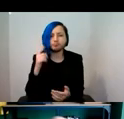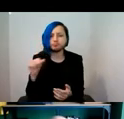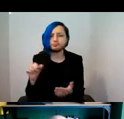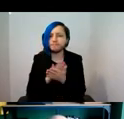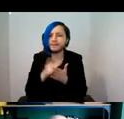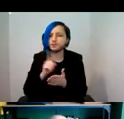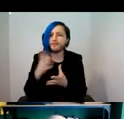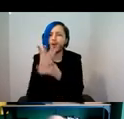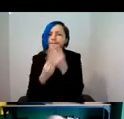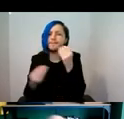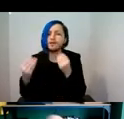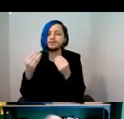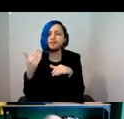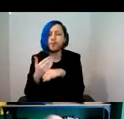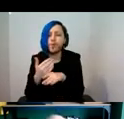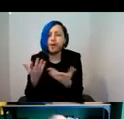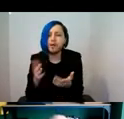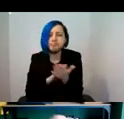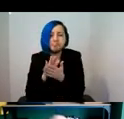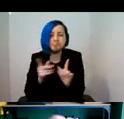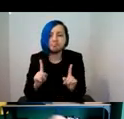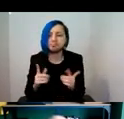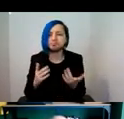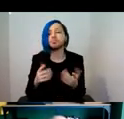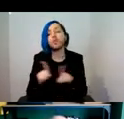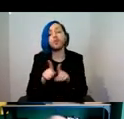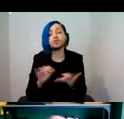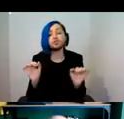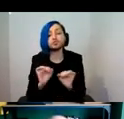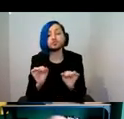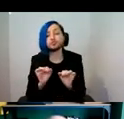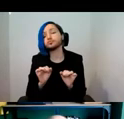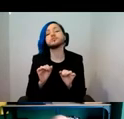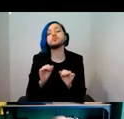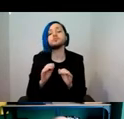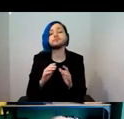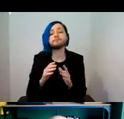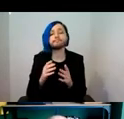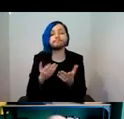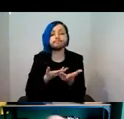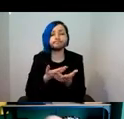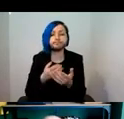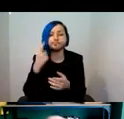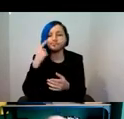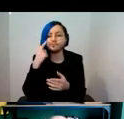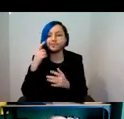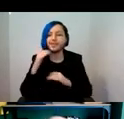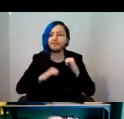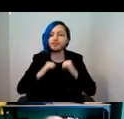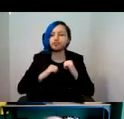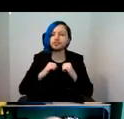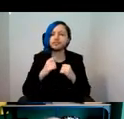works. It hasn't really informed the discussion yet of the infrastructure implications, capability and